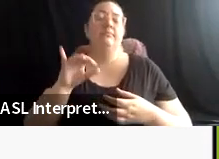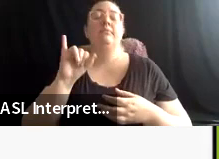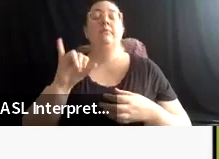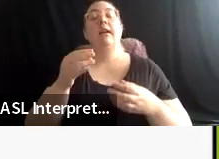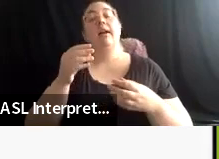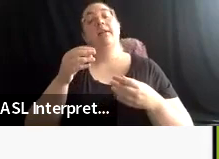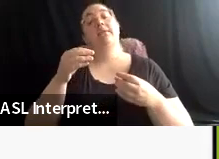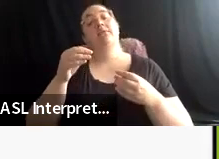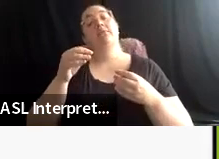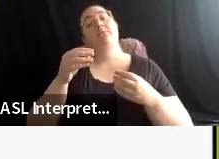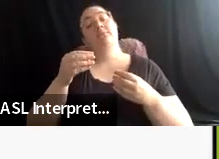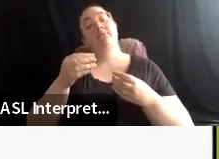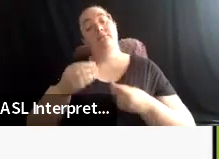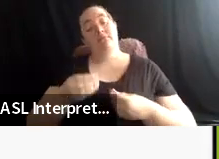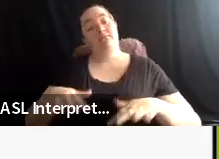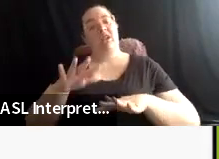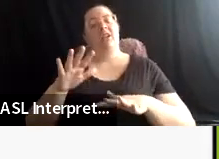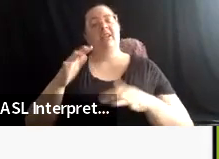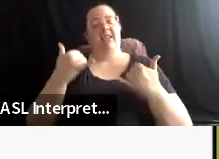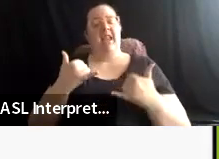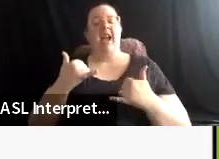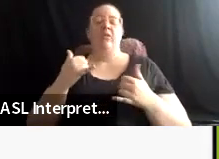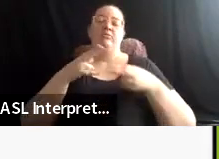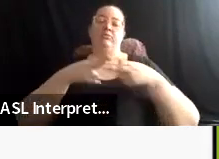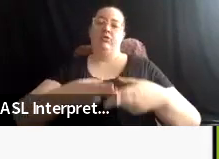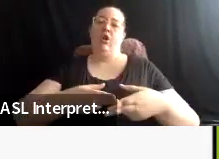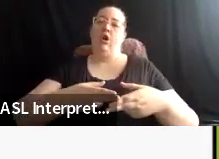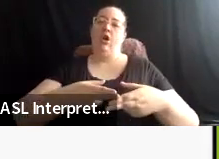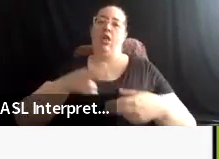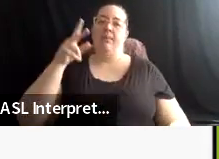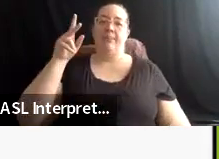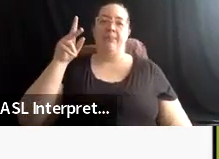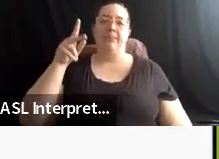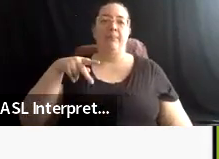Oregon, and I'm going to hand this off to Bill.